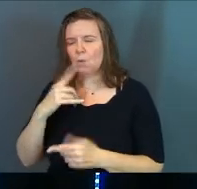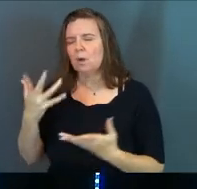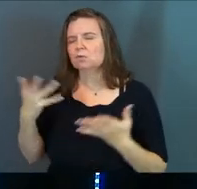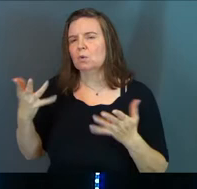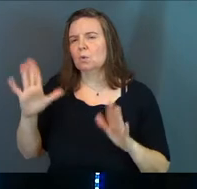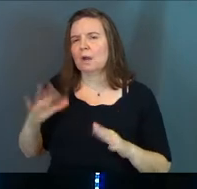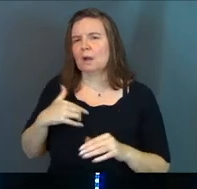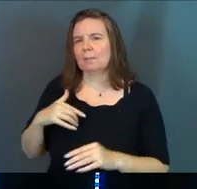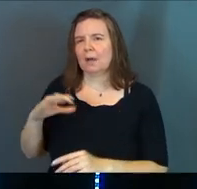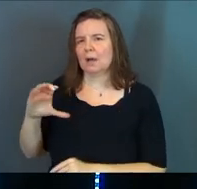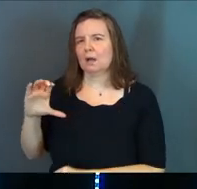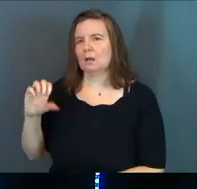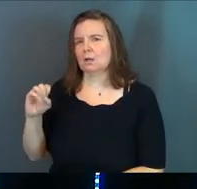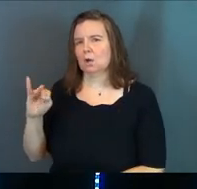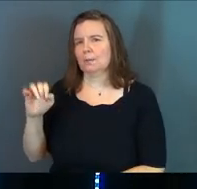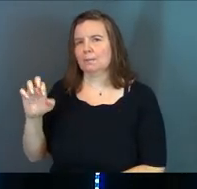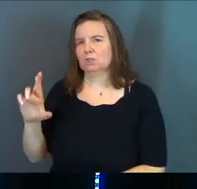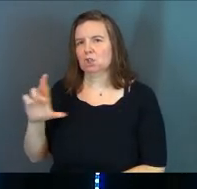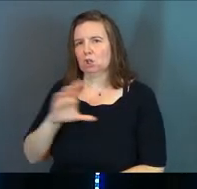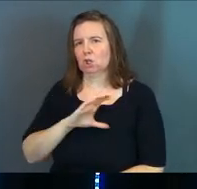great about Commissioner Gordon?